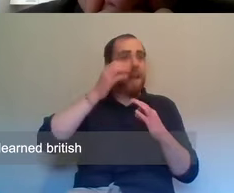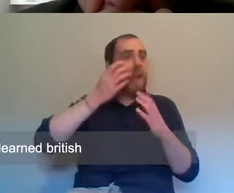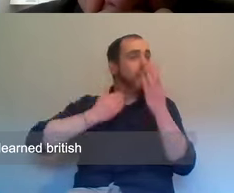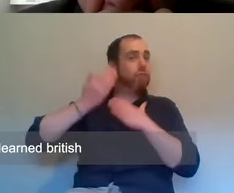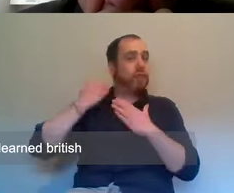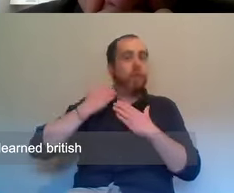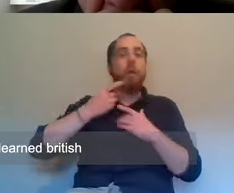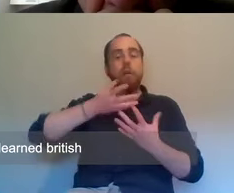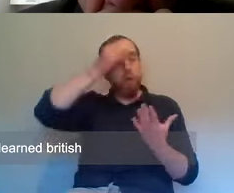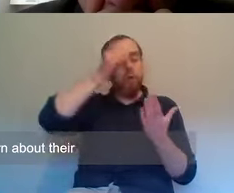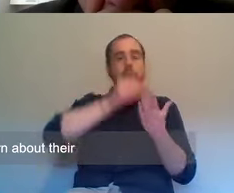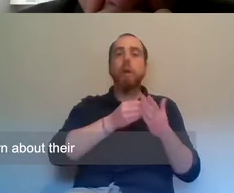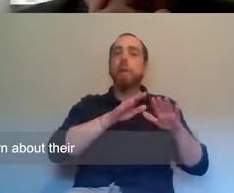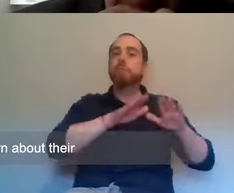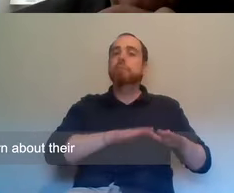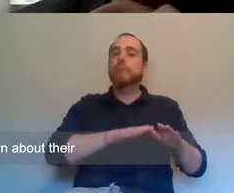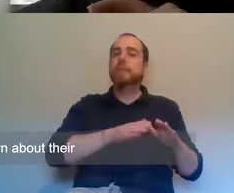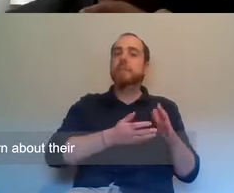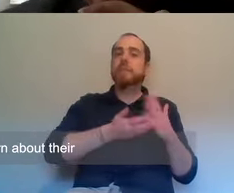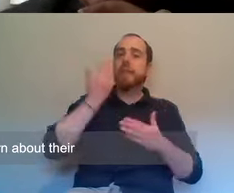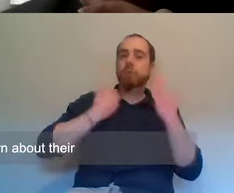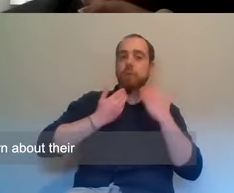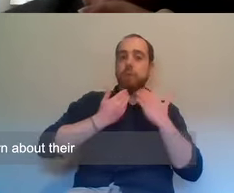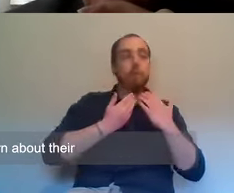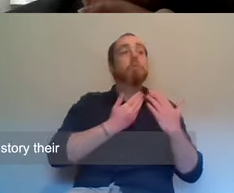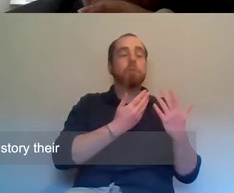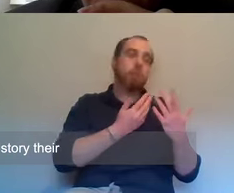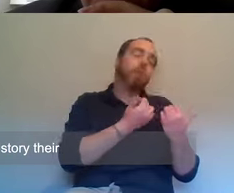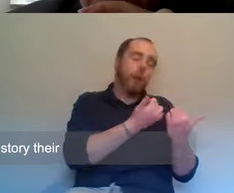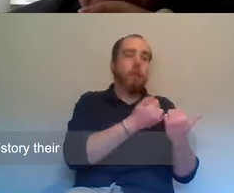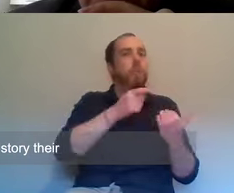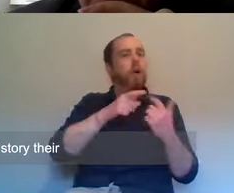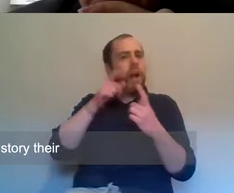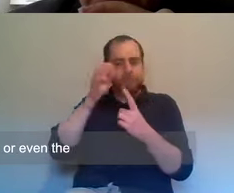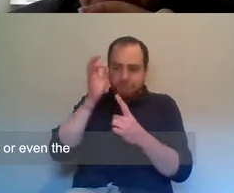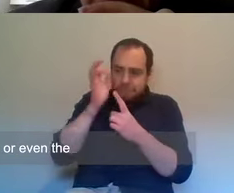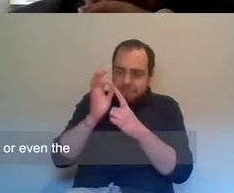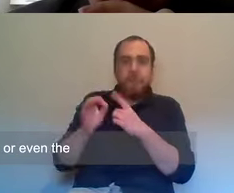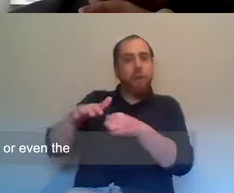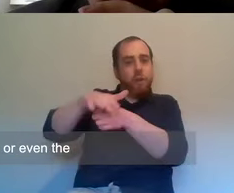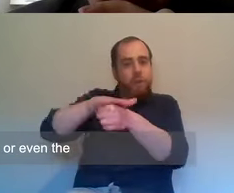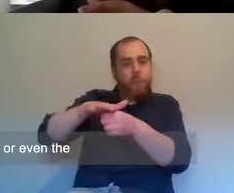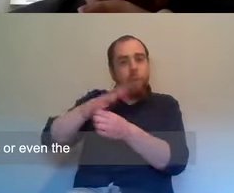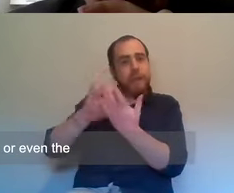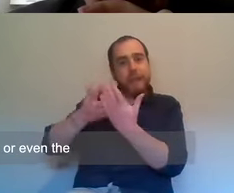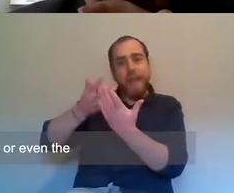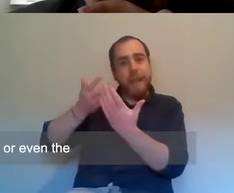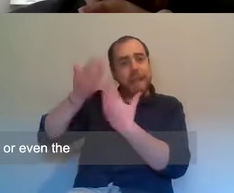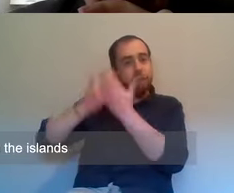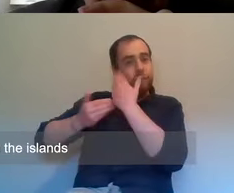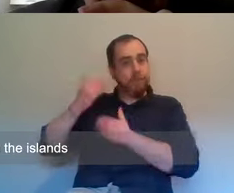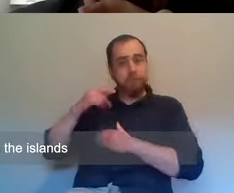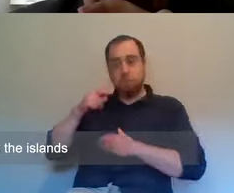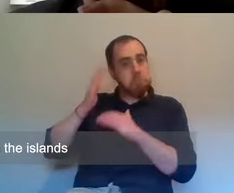they learned British history. They didn't learn about their history, their local history, their Northern Irish history, or even the relationship between